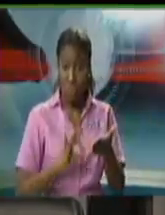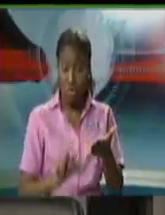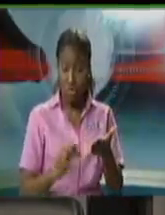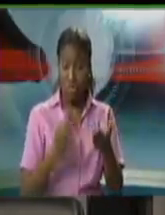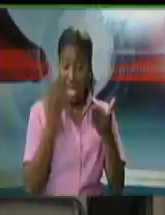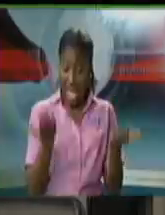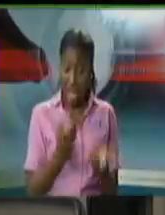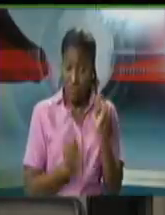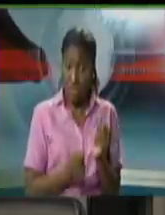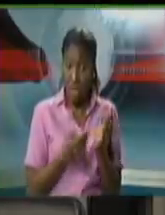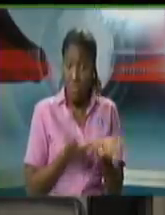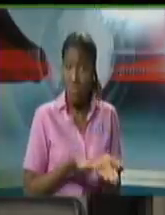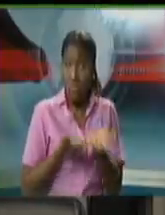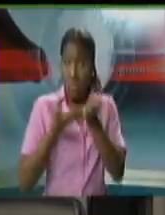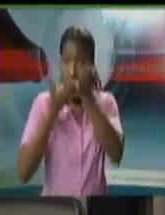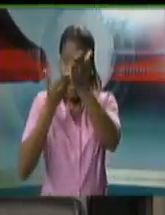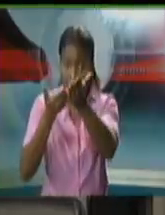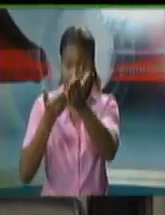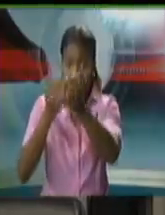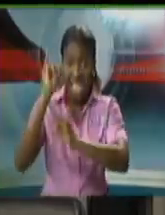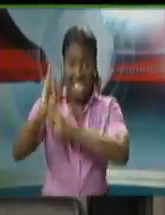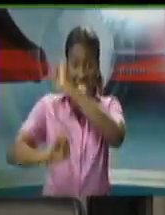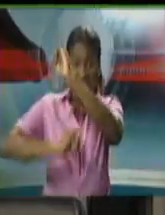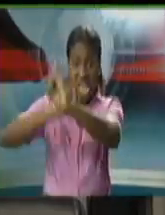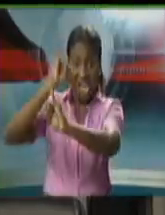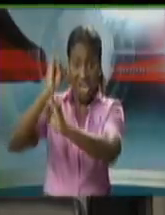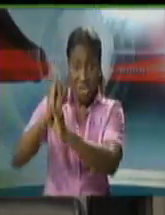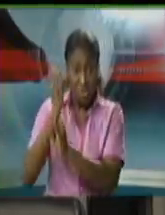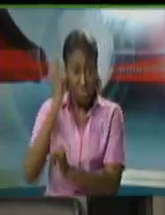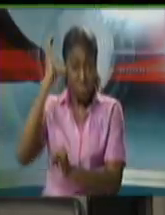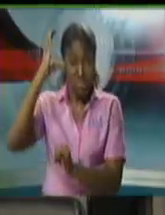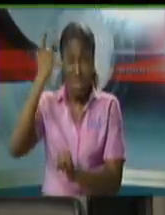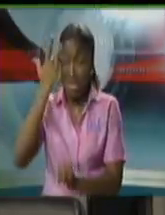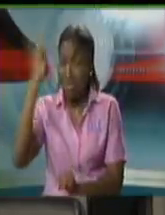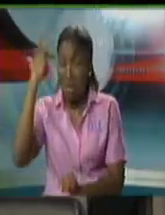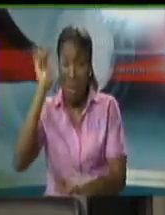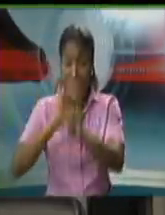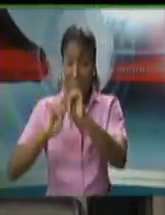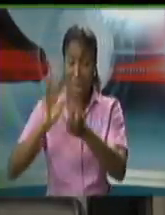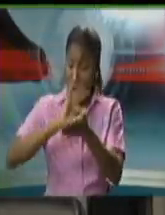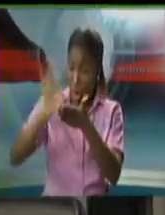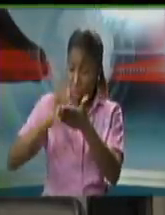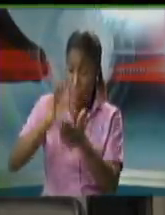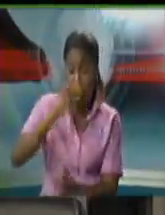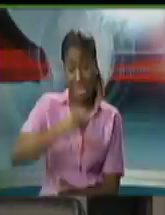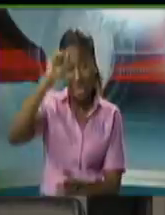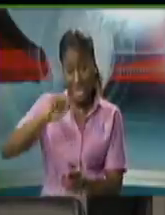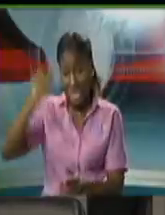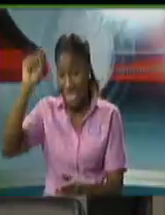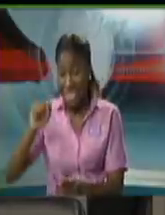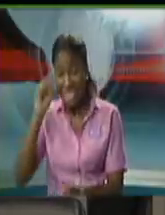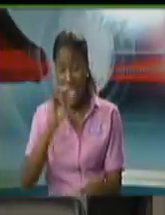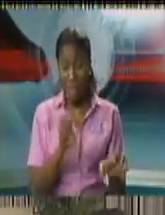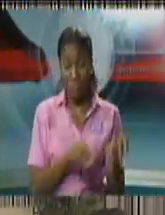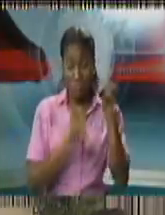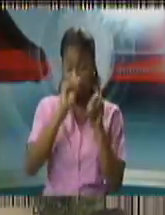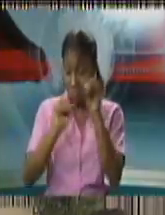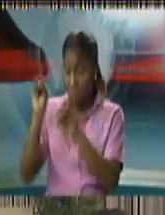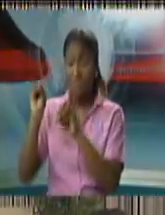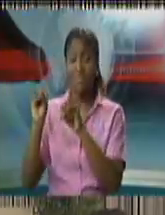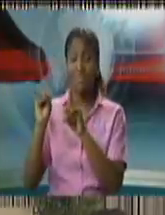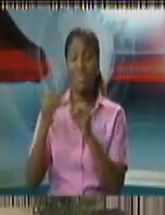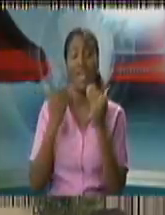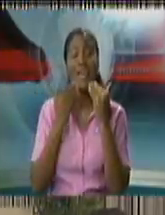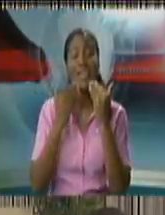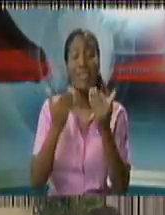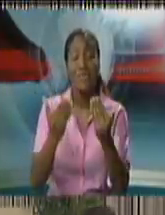agencies are compiled by public officers of the highest repute and integrity. Thank you very